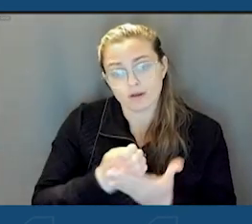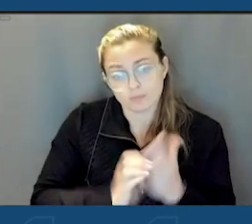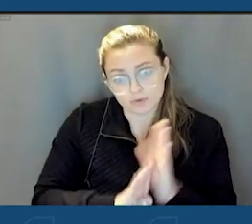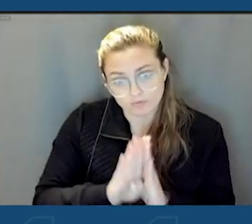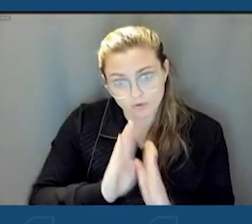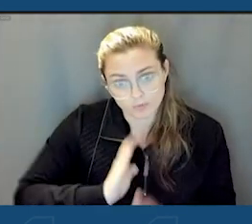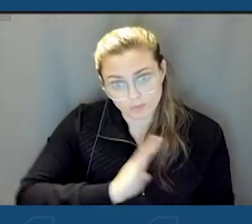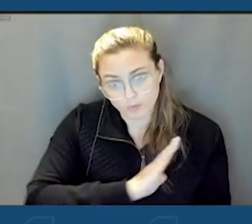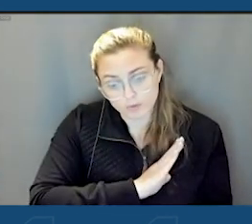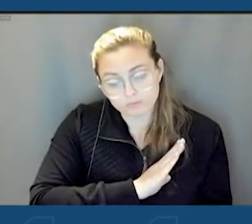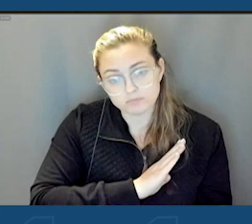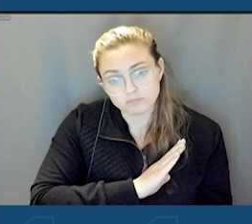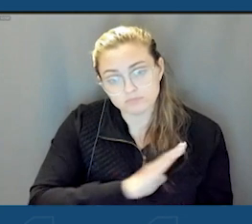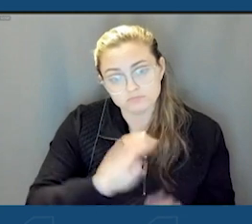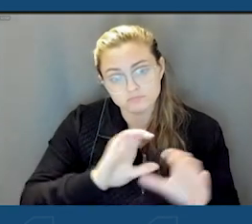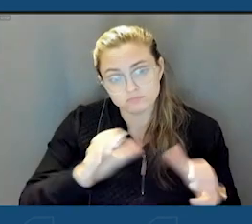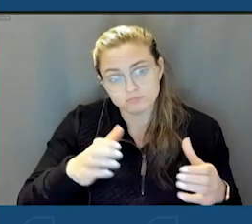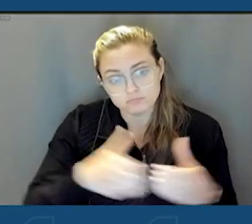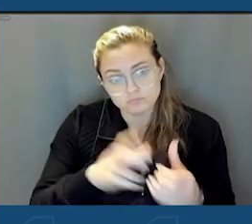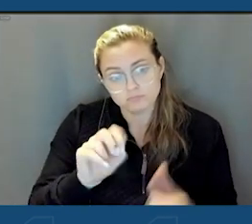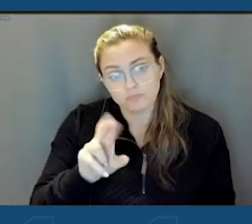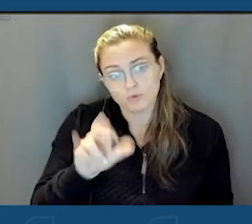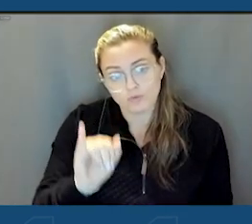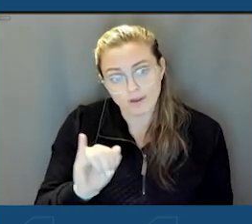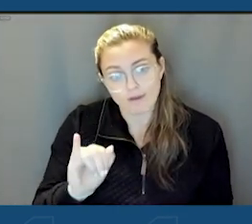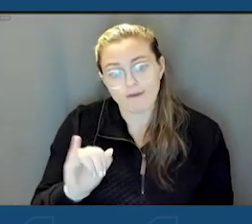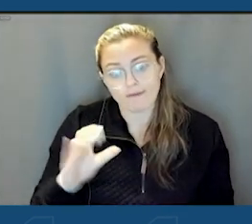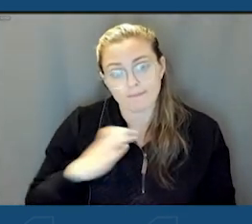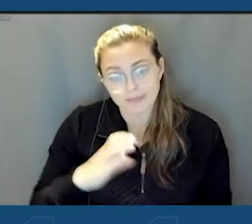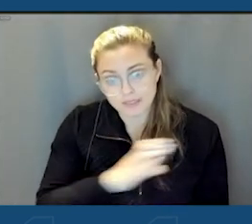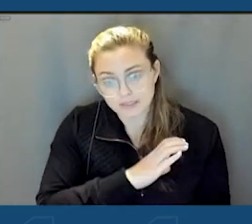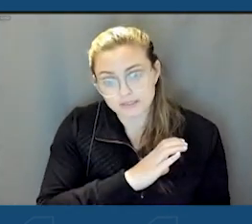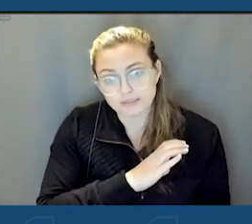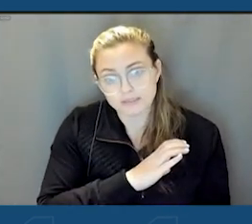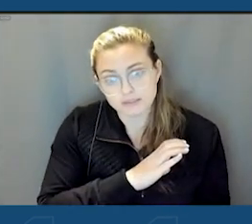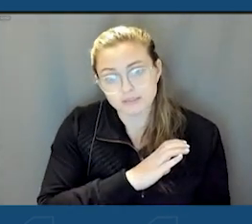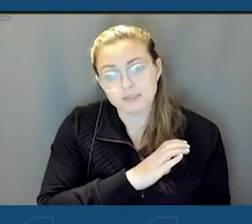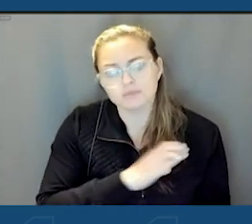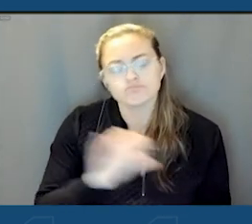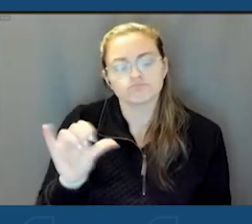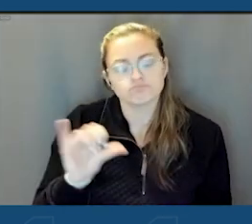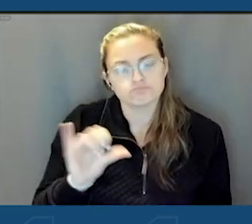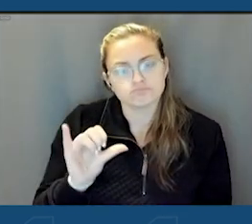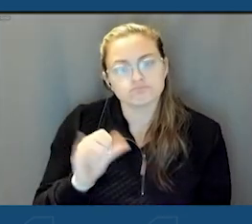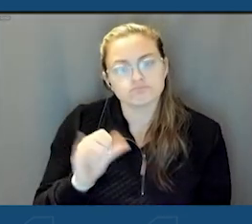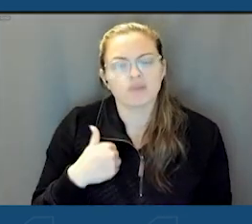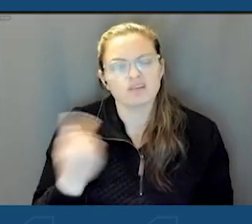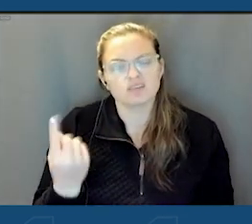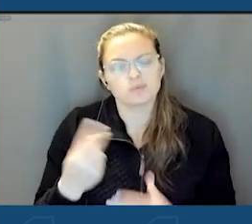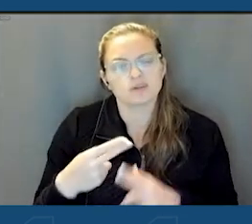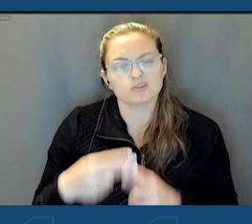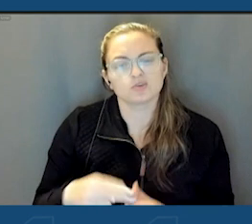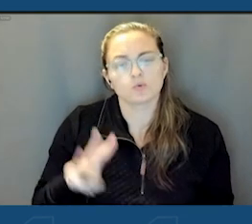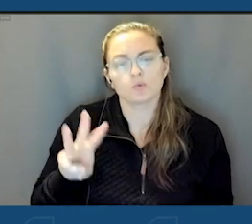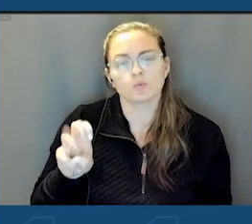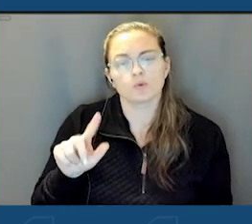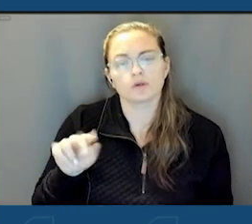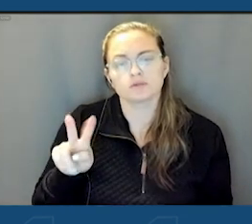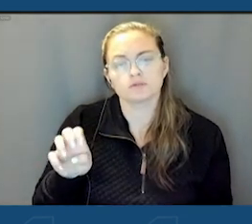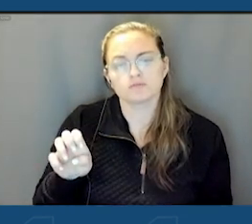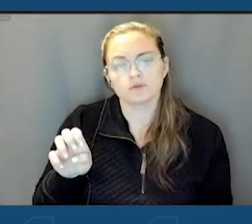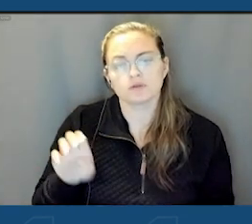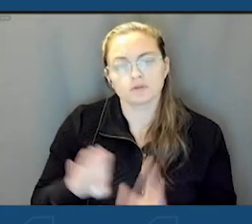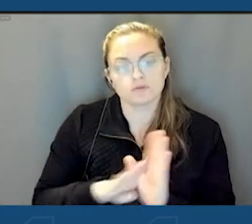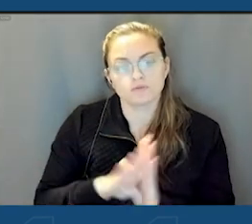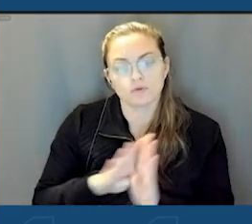We put together the DRI committee and also we have something called the Wellsville Development Corporation.